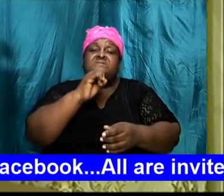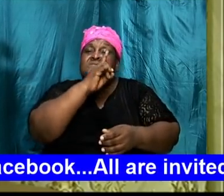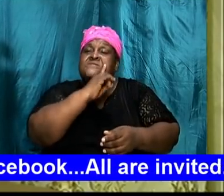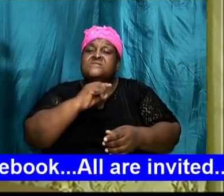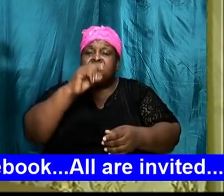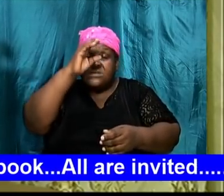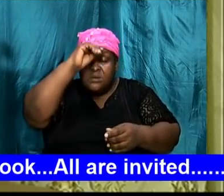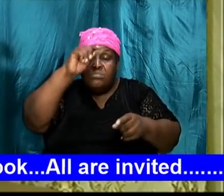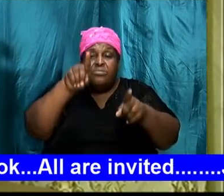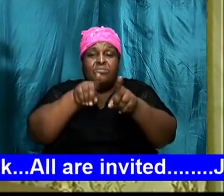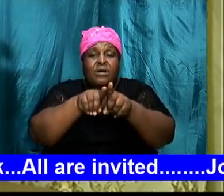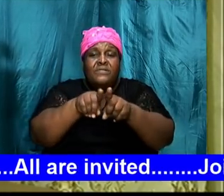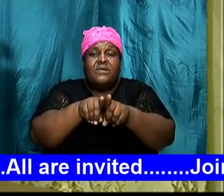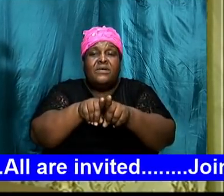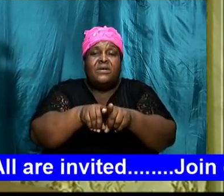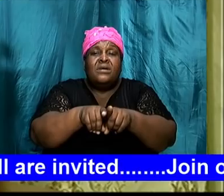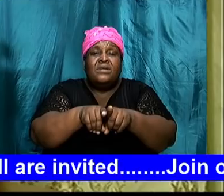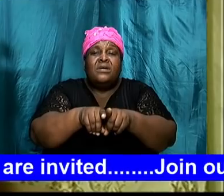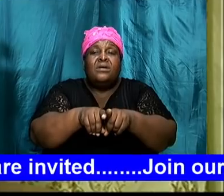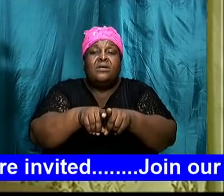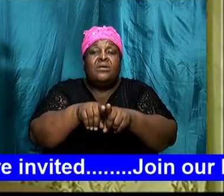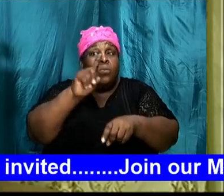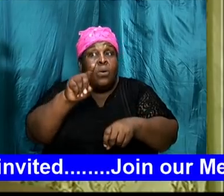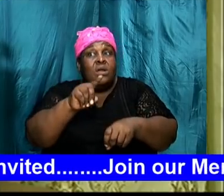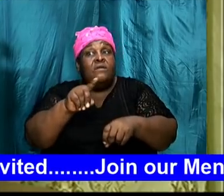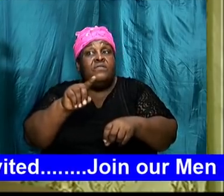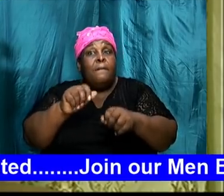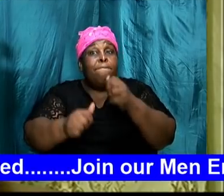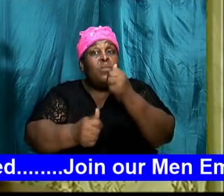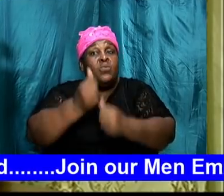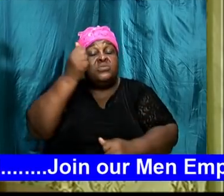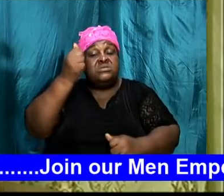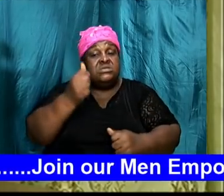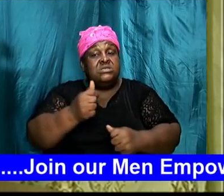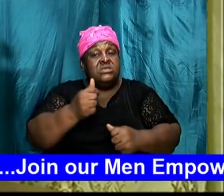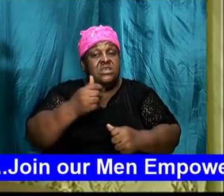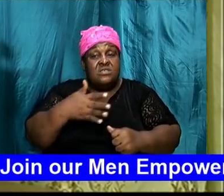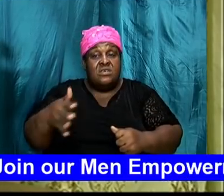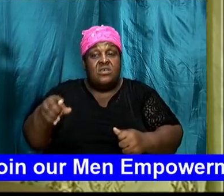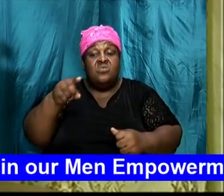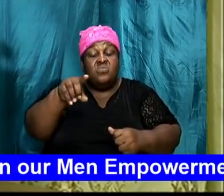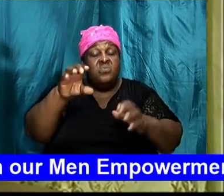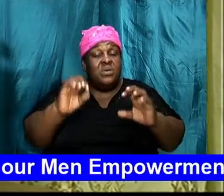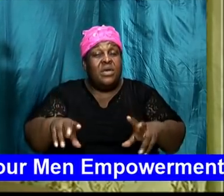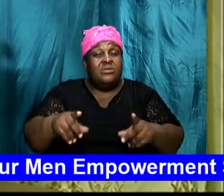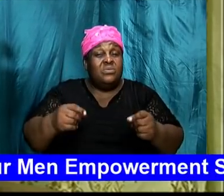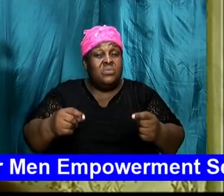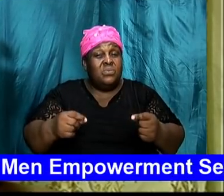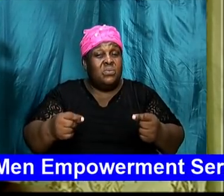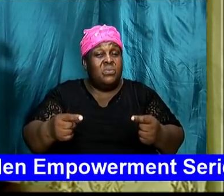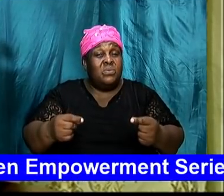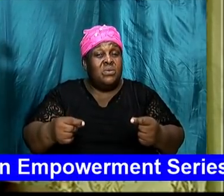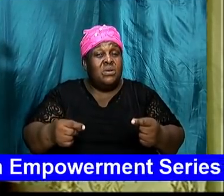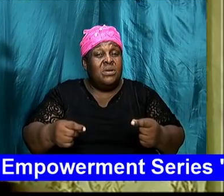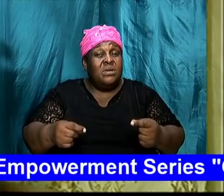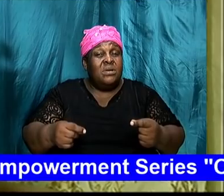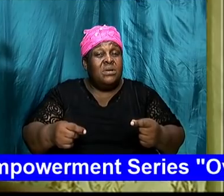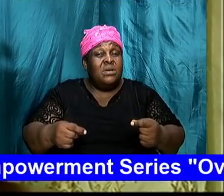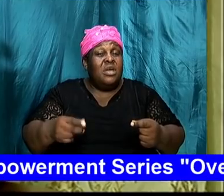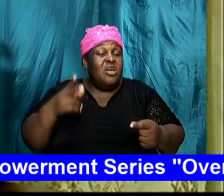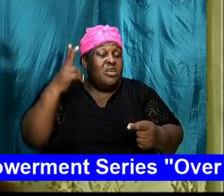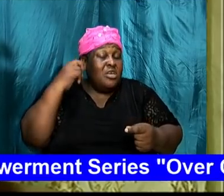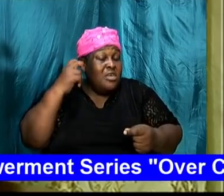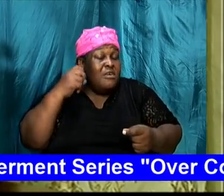important thing that you can do in this life is to select a partner I want you to know that if you don't hear from God